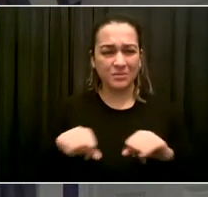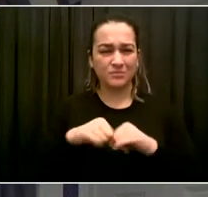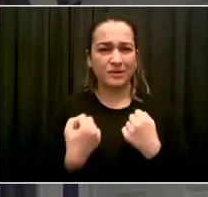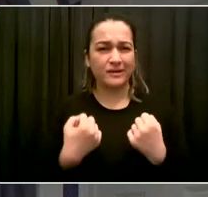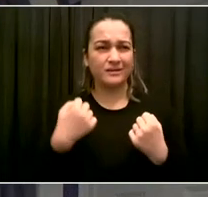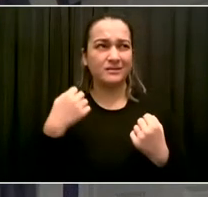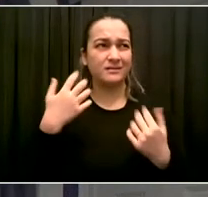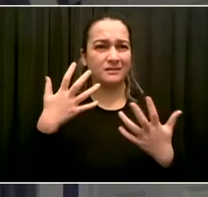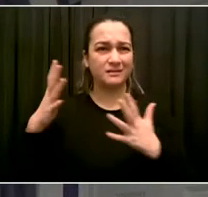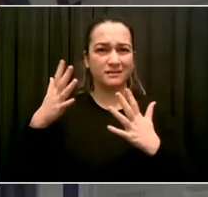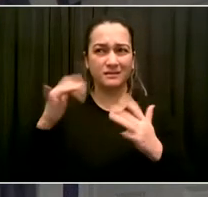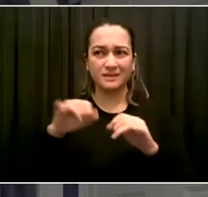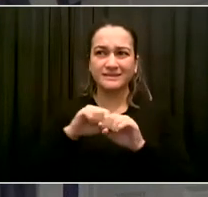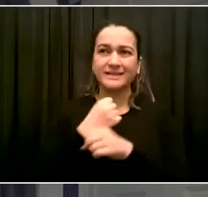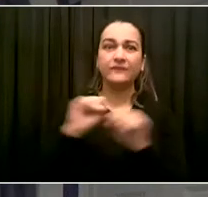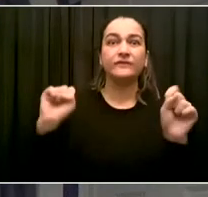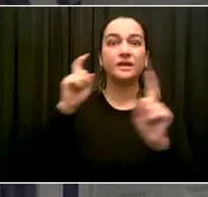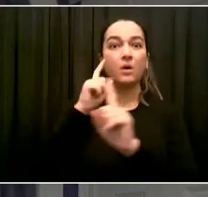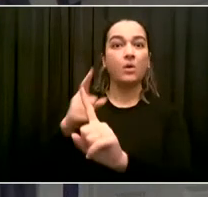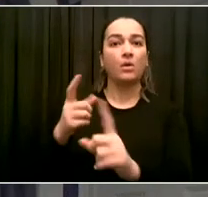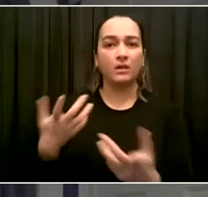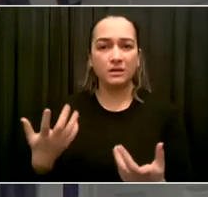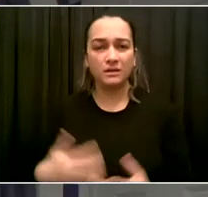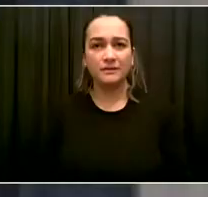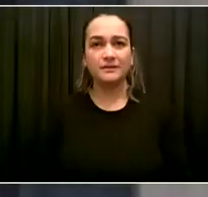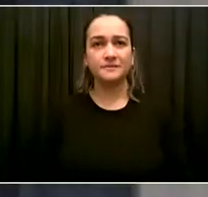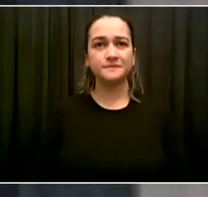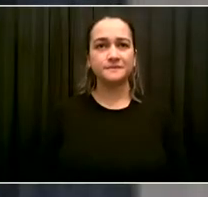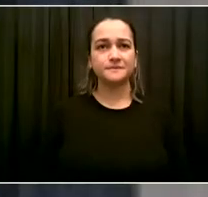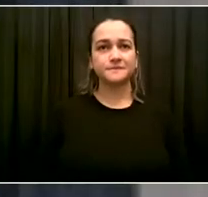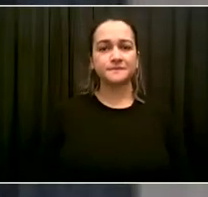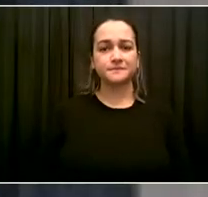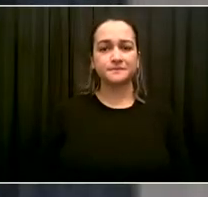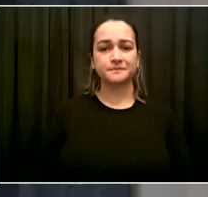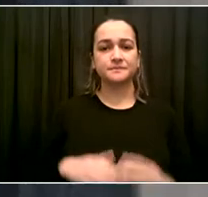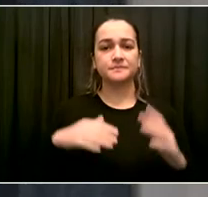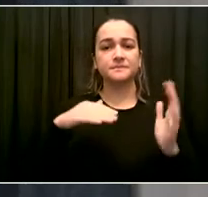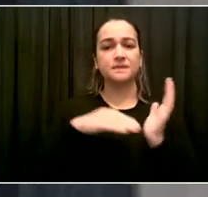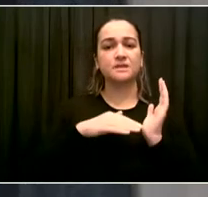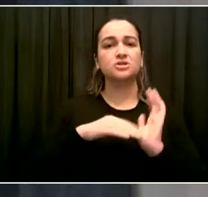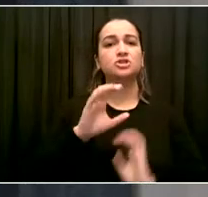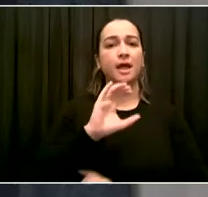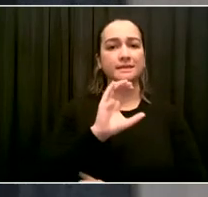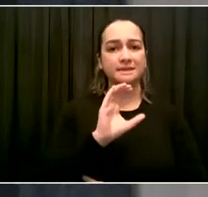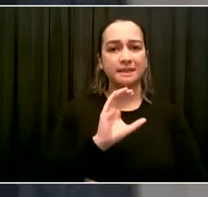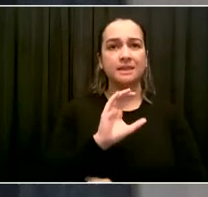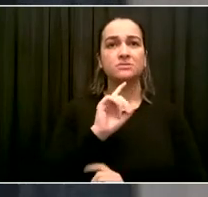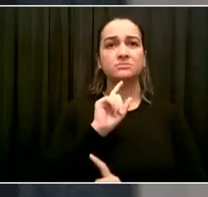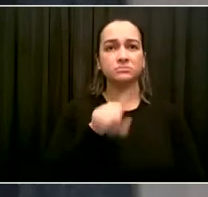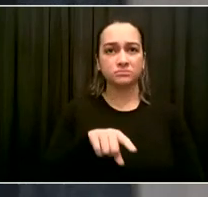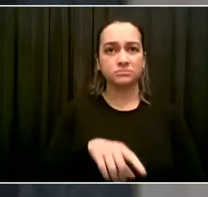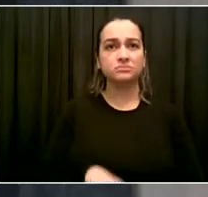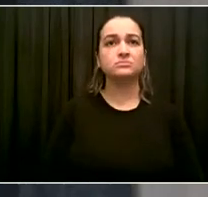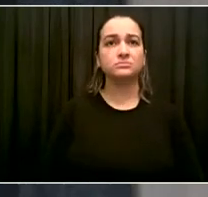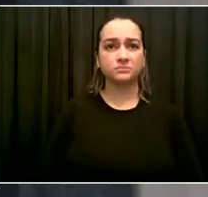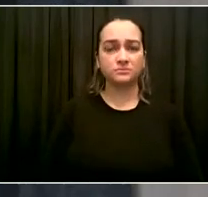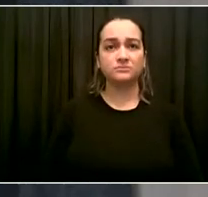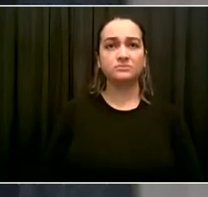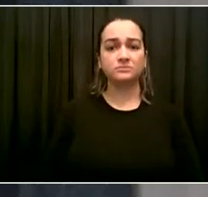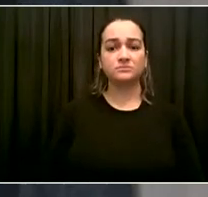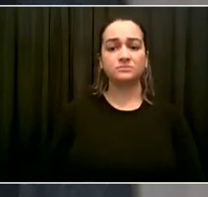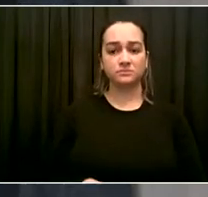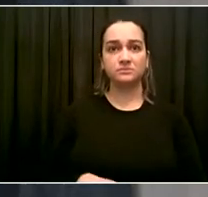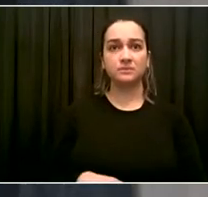is for people who are thinking about whether or not to participate in higher risk activities, please